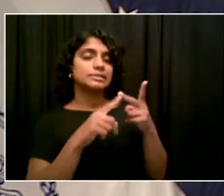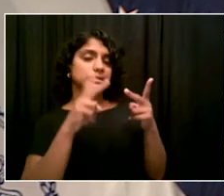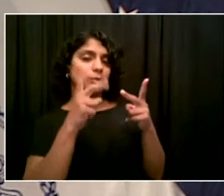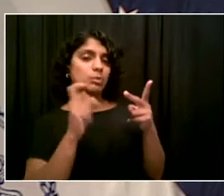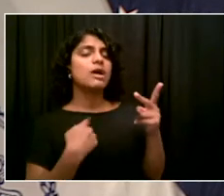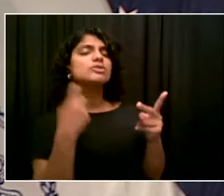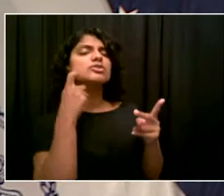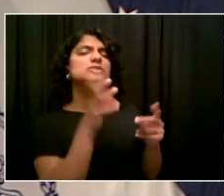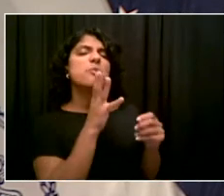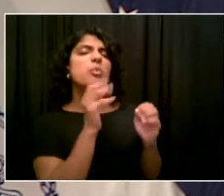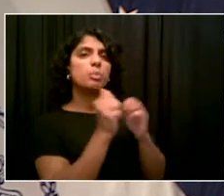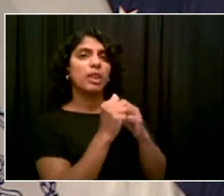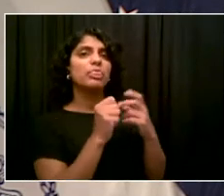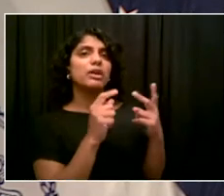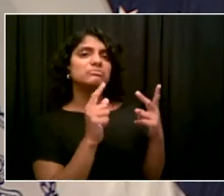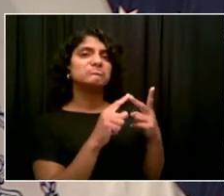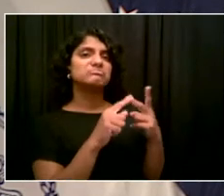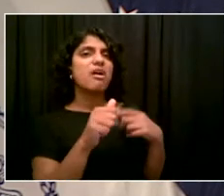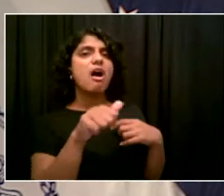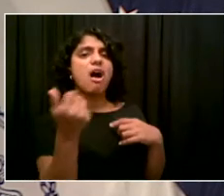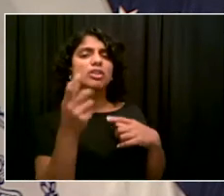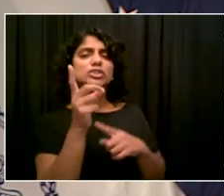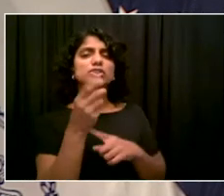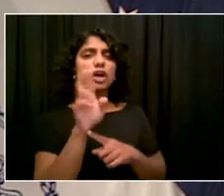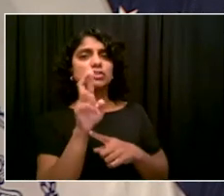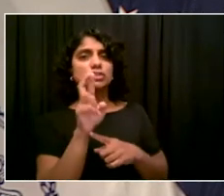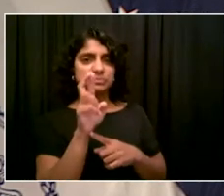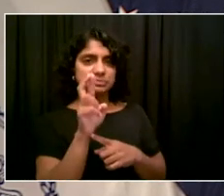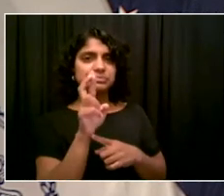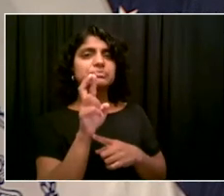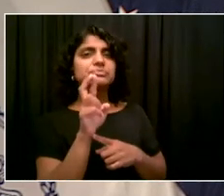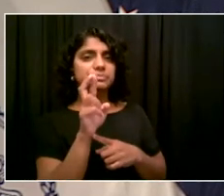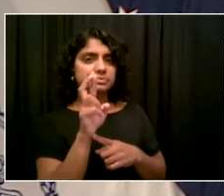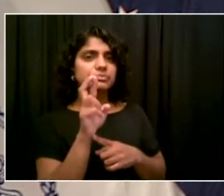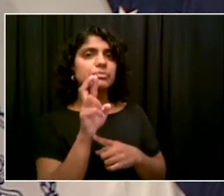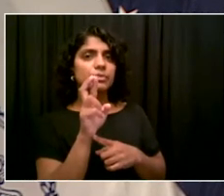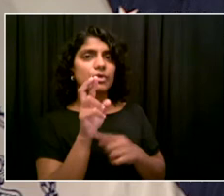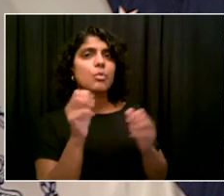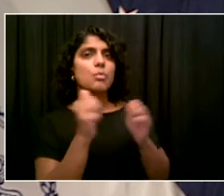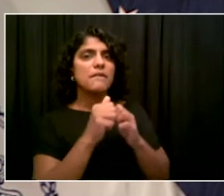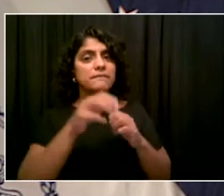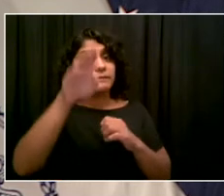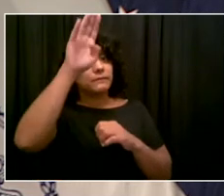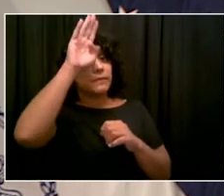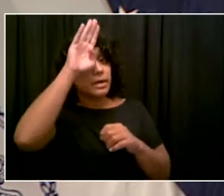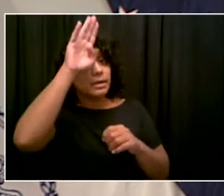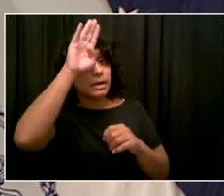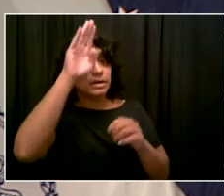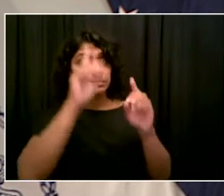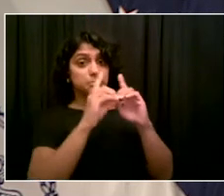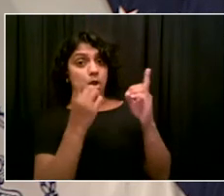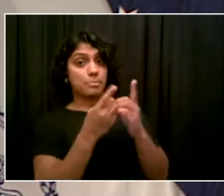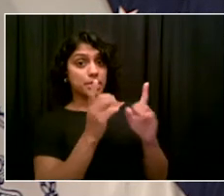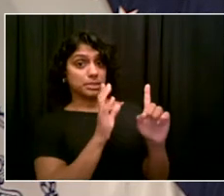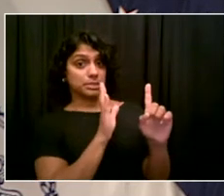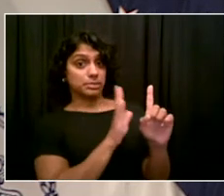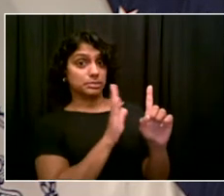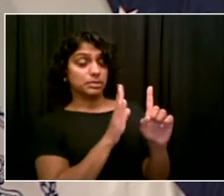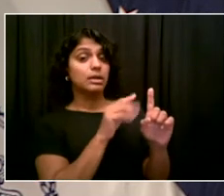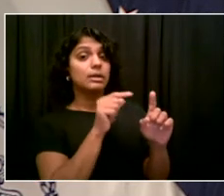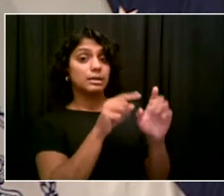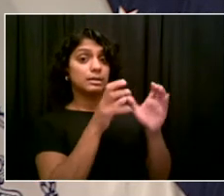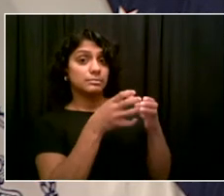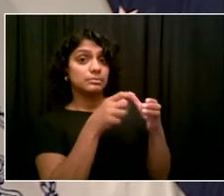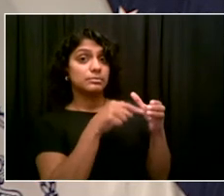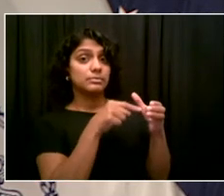mentions that they're still dealing with vaccination acceptance rates among first responders and firefighters